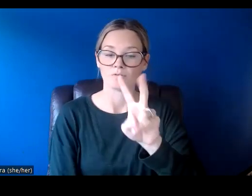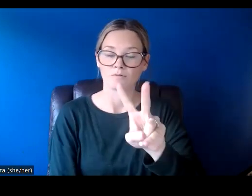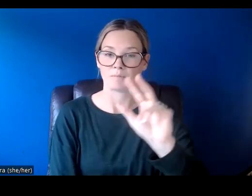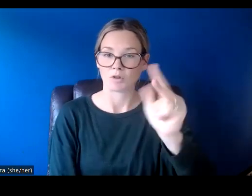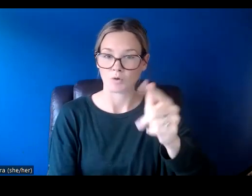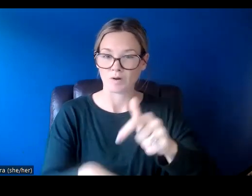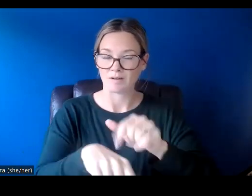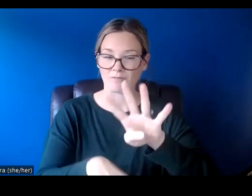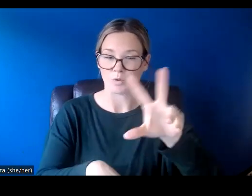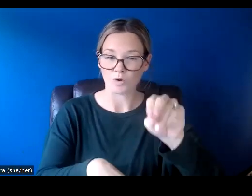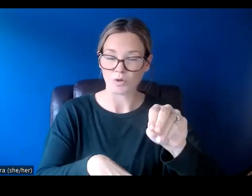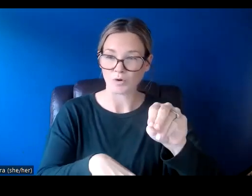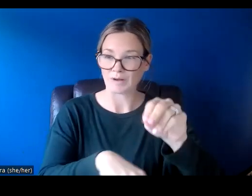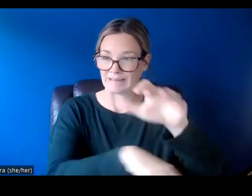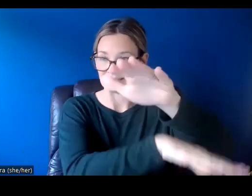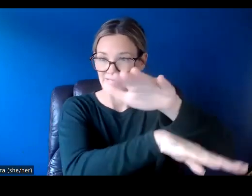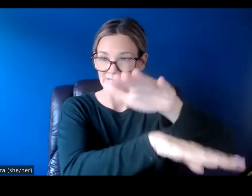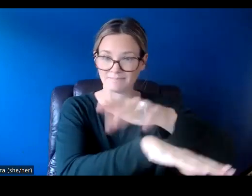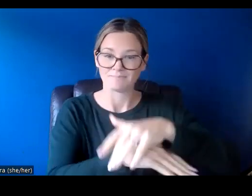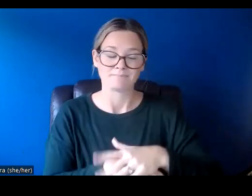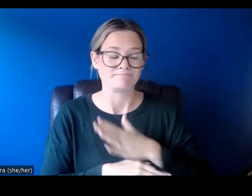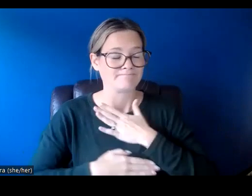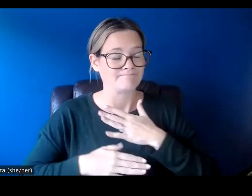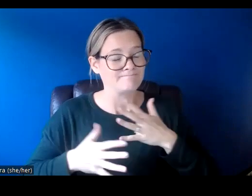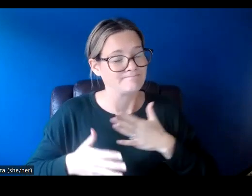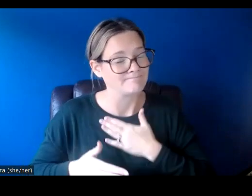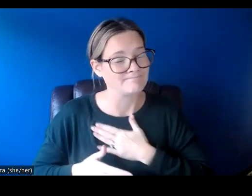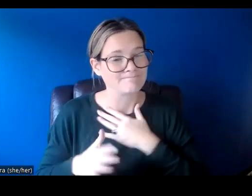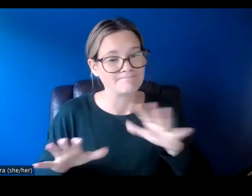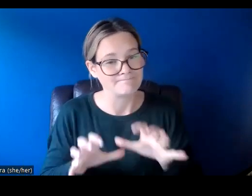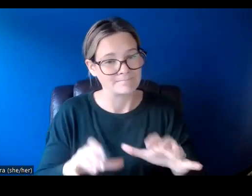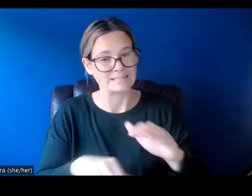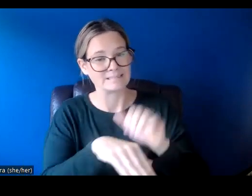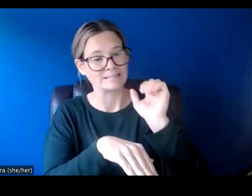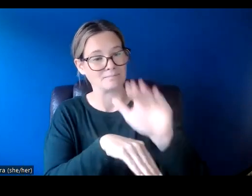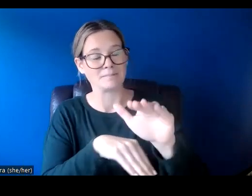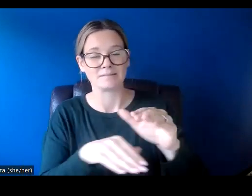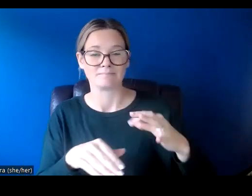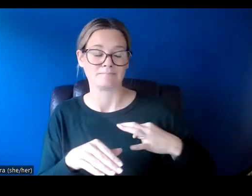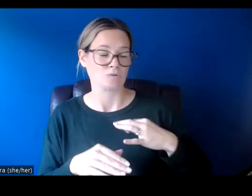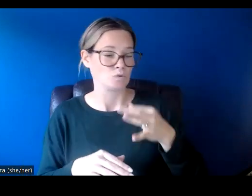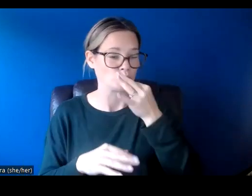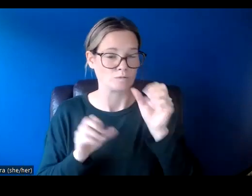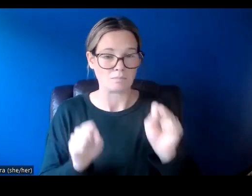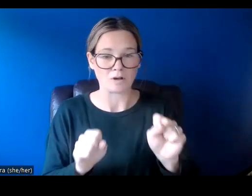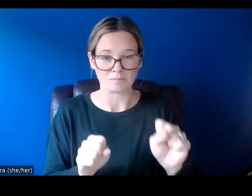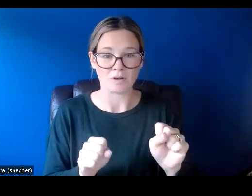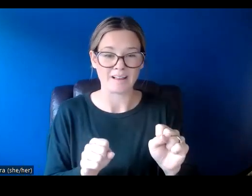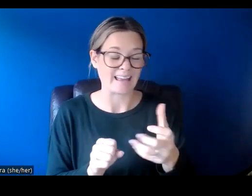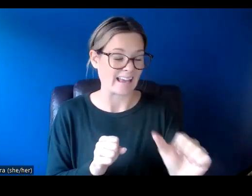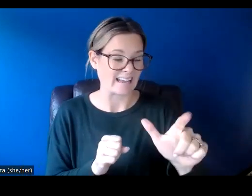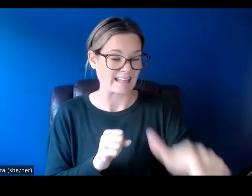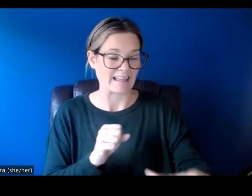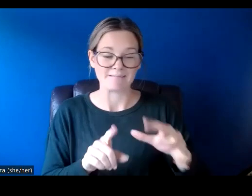4 30 pm. We do encourage people to submit their applications as early as possible and late applications